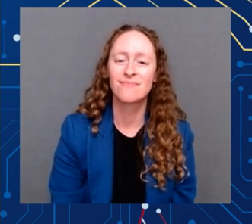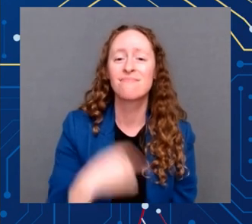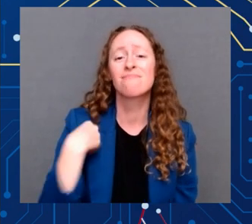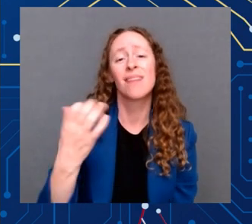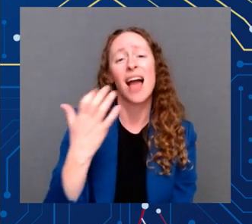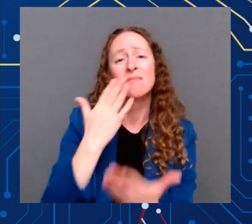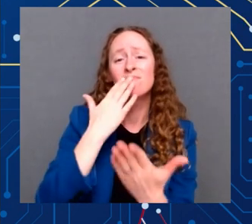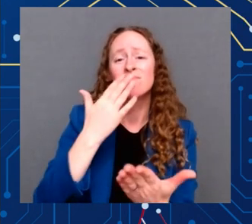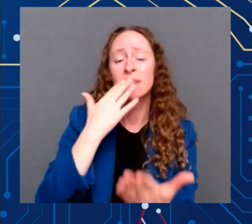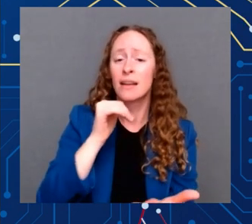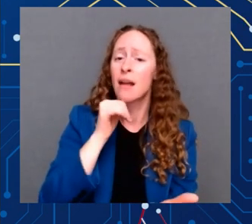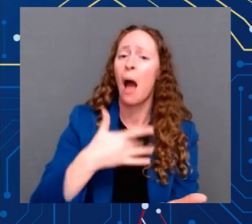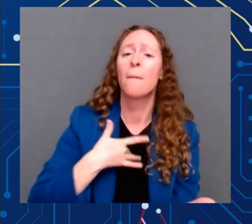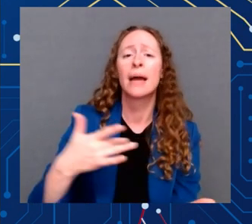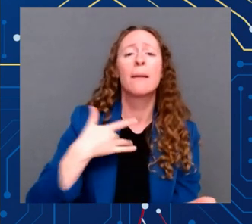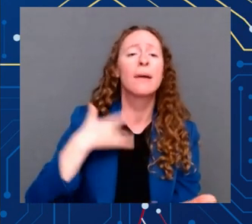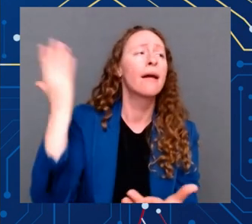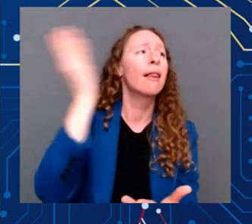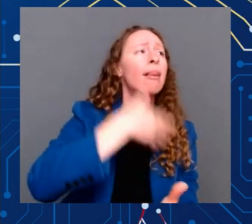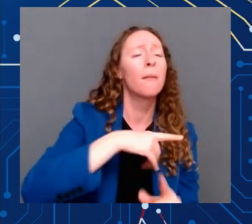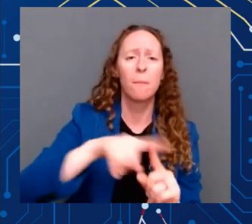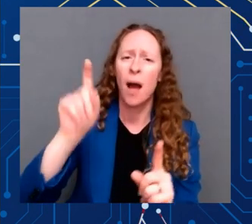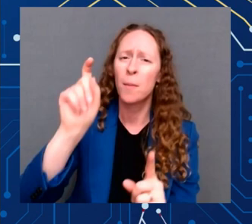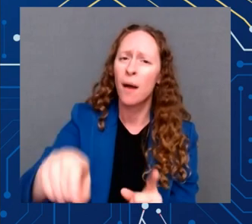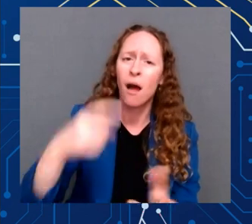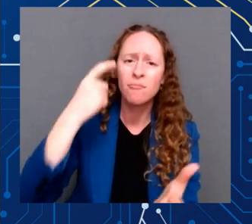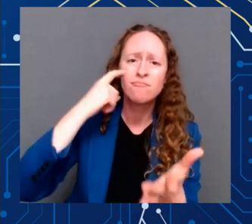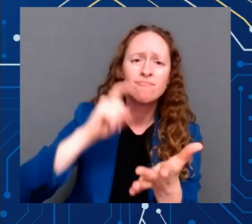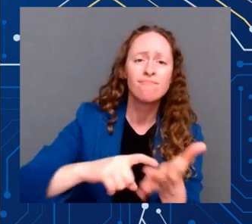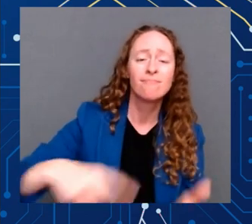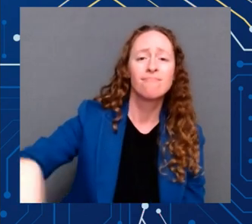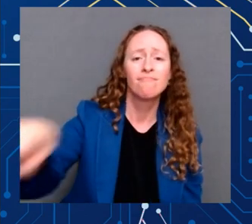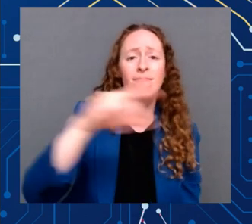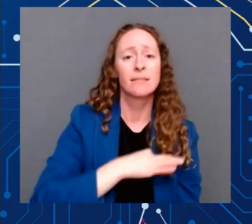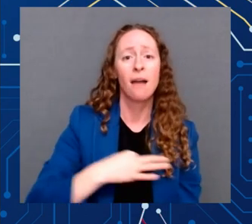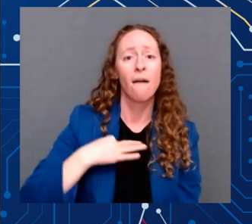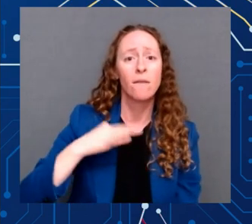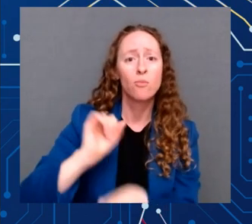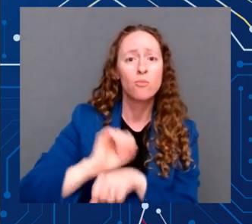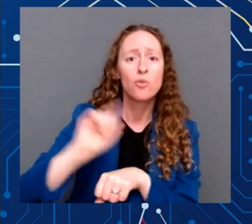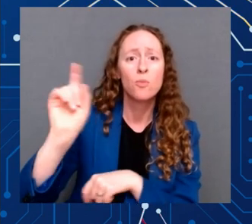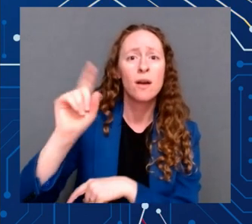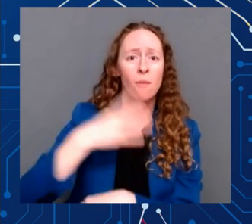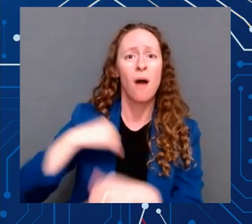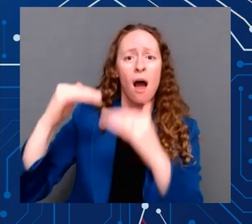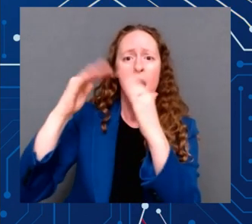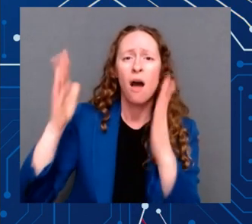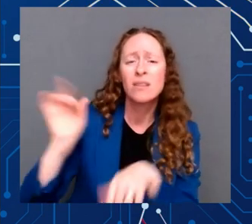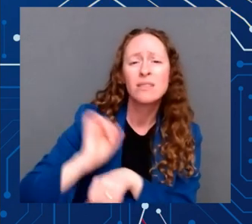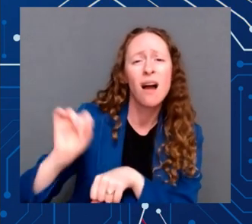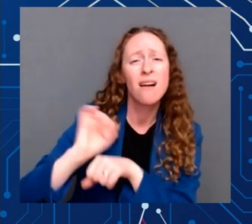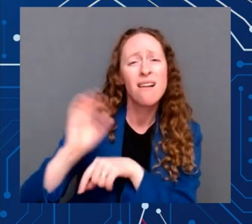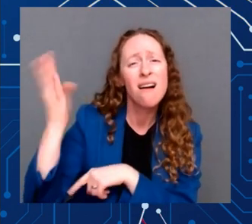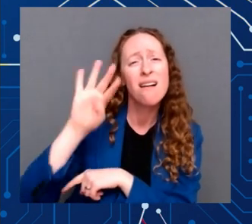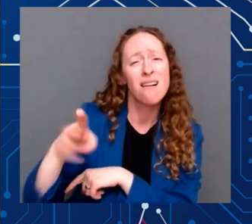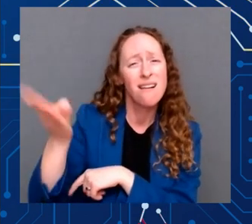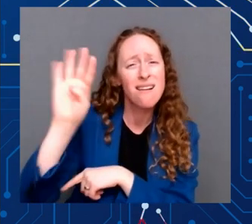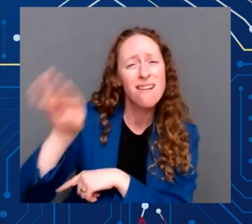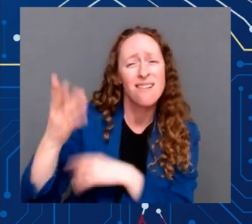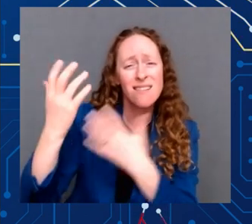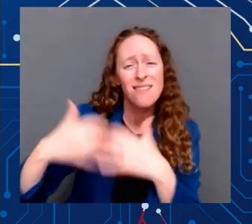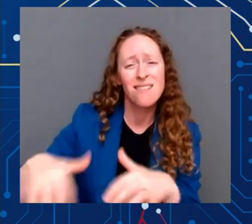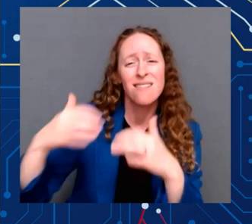These guys work day and night, seven days a week, starting with Ron Klain and Steve Reschetti and Louisa